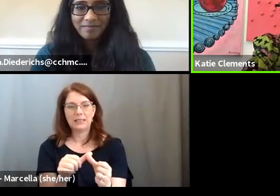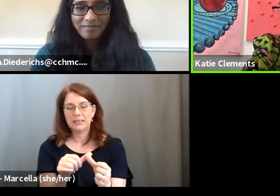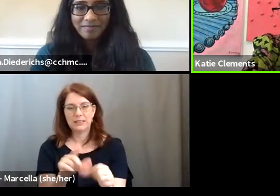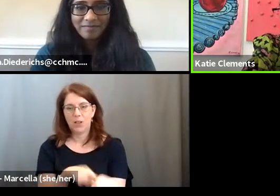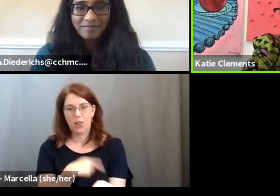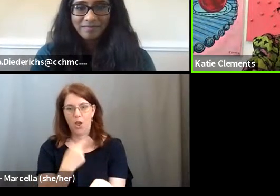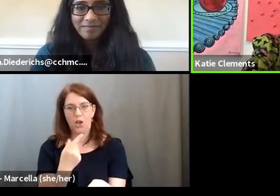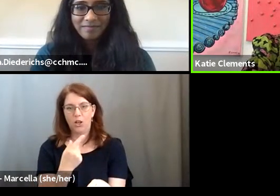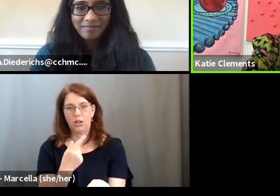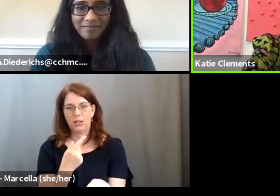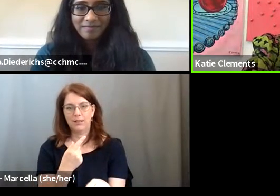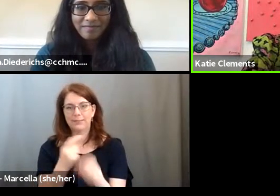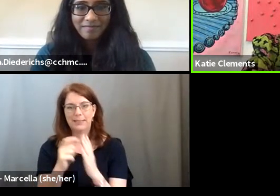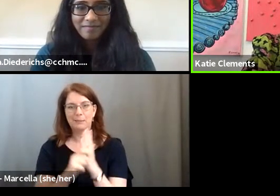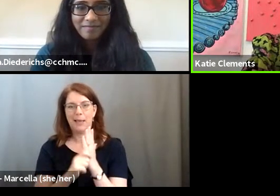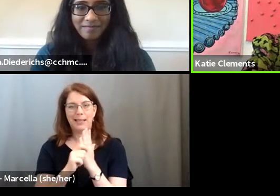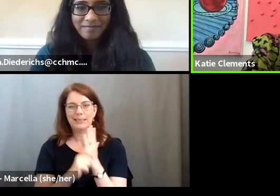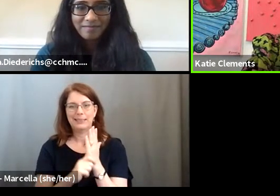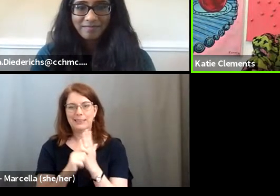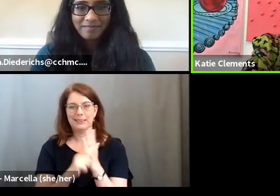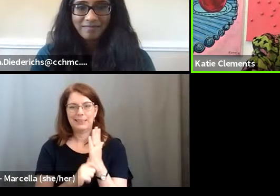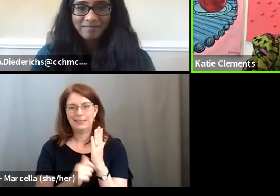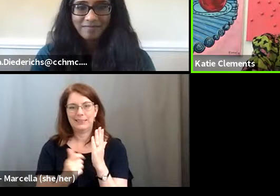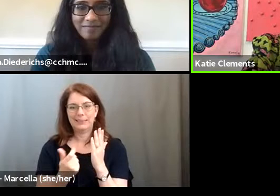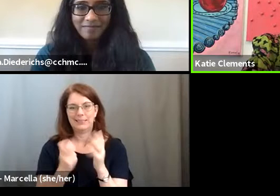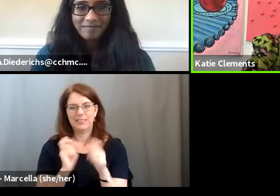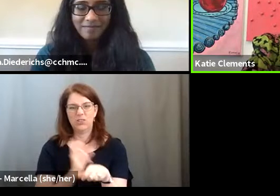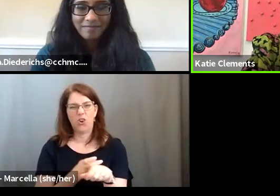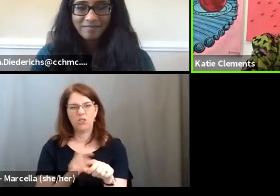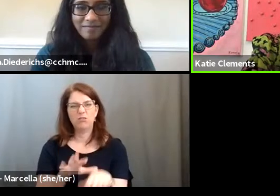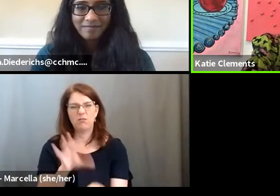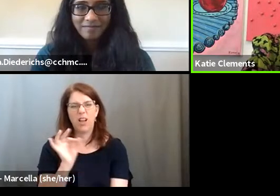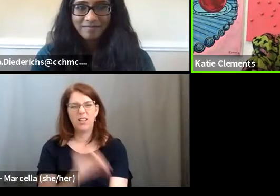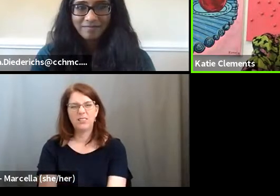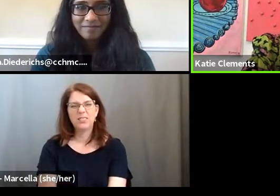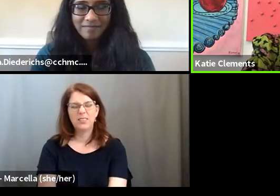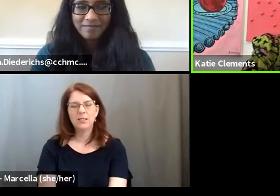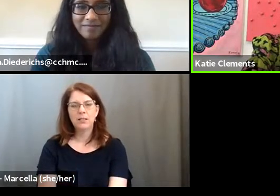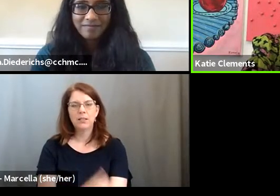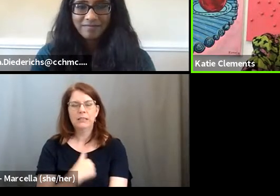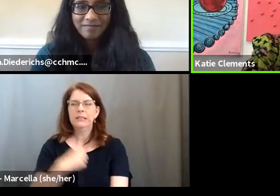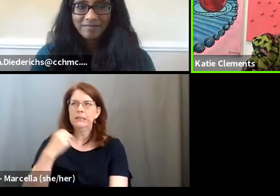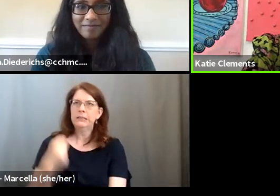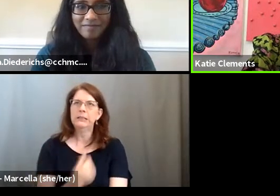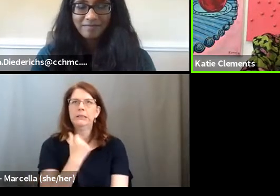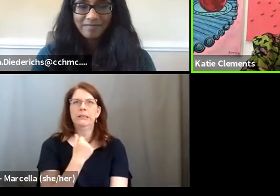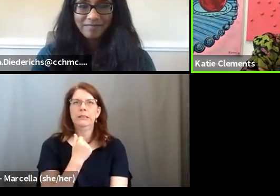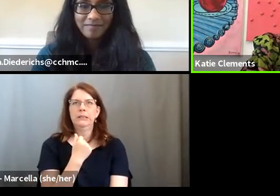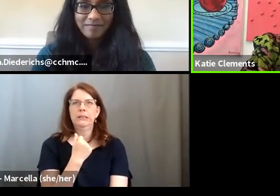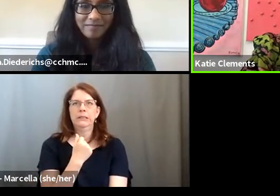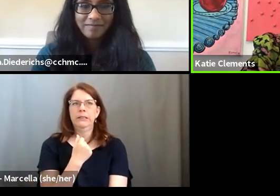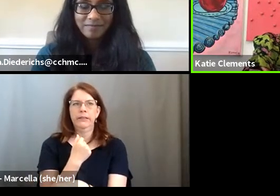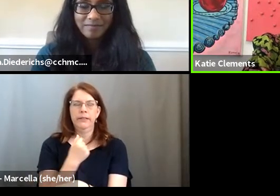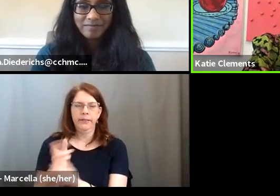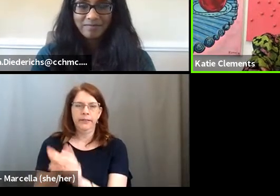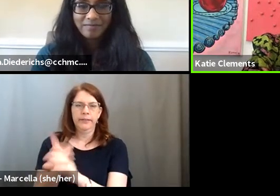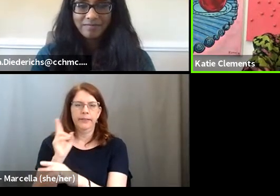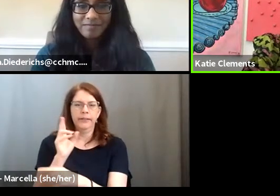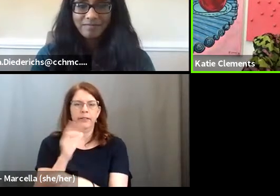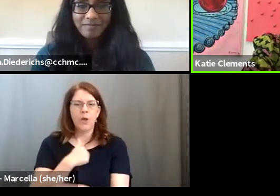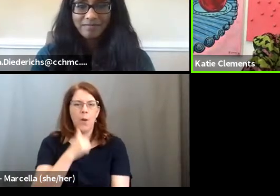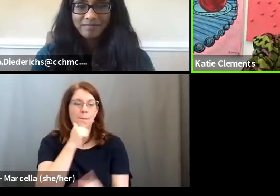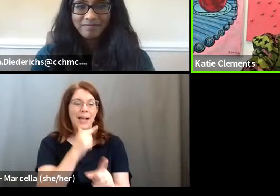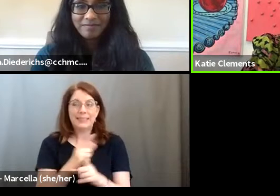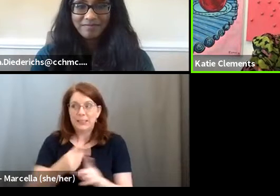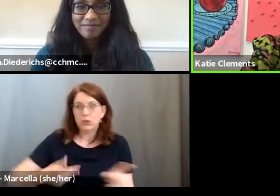um, magazines then even now it's hard to find. So I was like, oh shoot, it's going under. So then my sister hired me